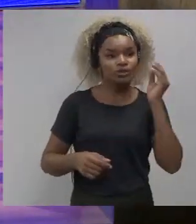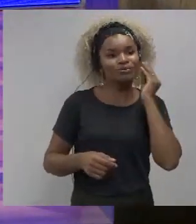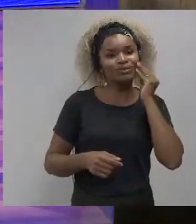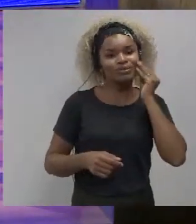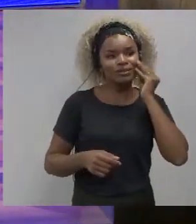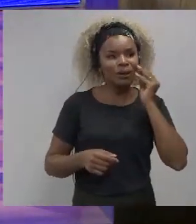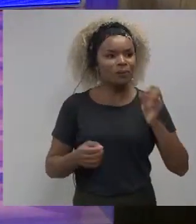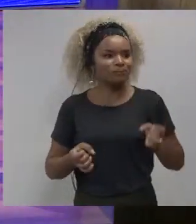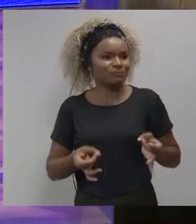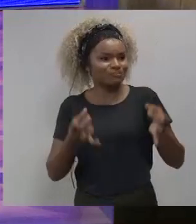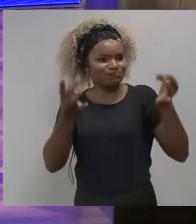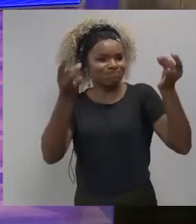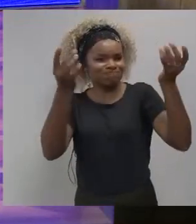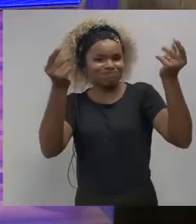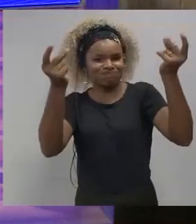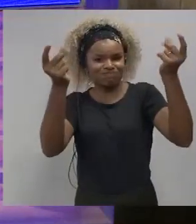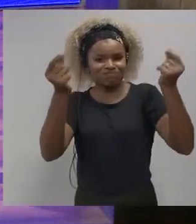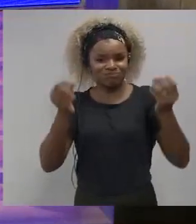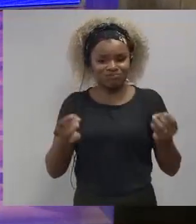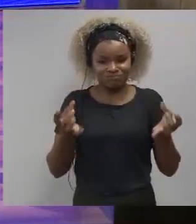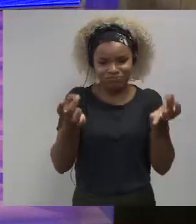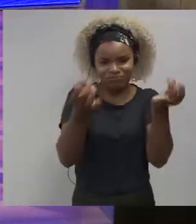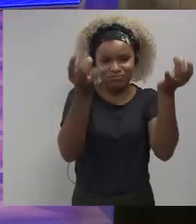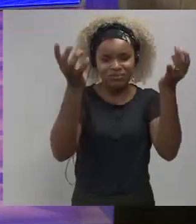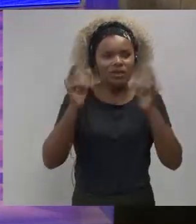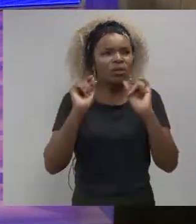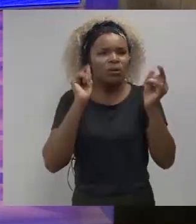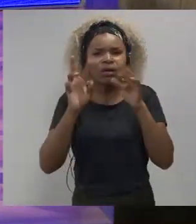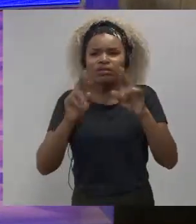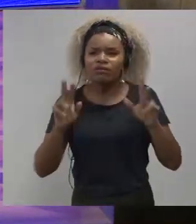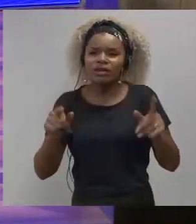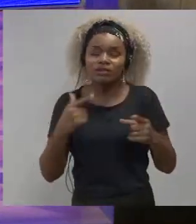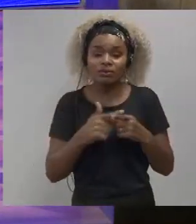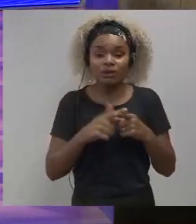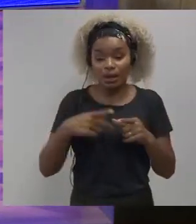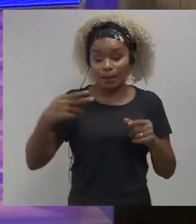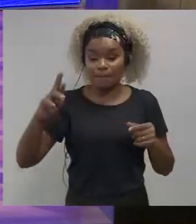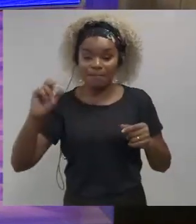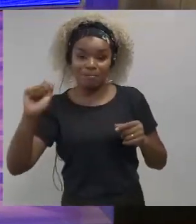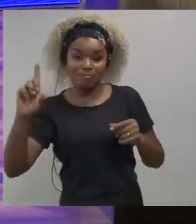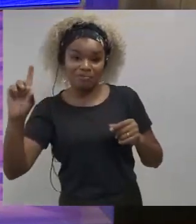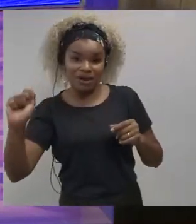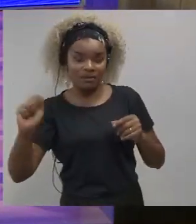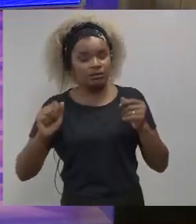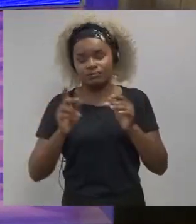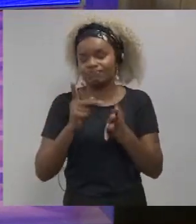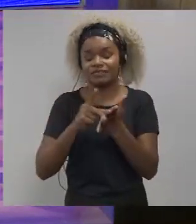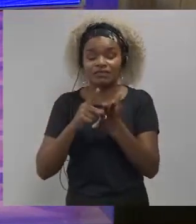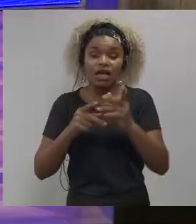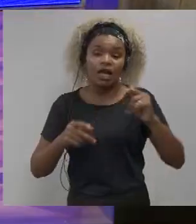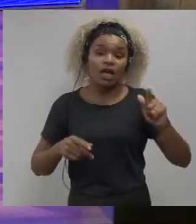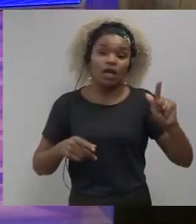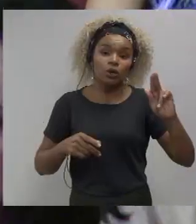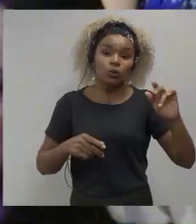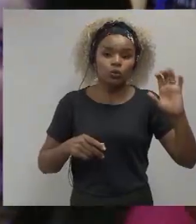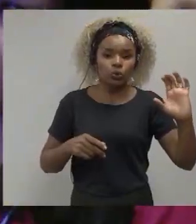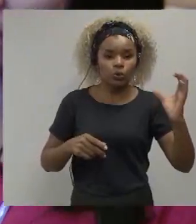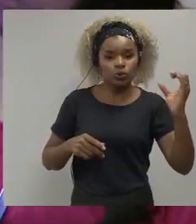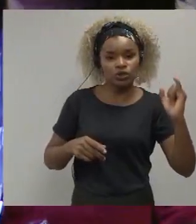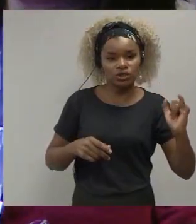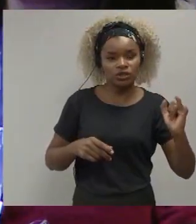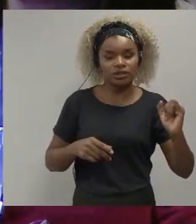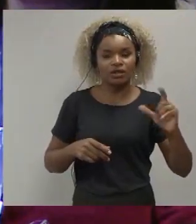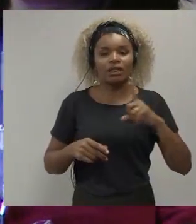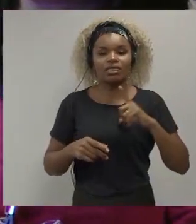attribute that difference to was that Prada Prada uh sorry Gucci um employed a